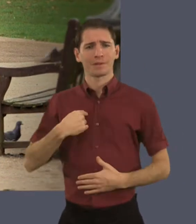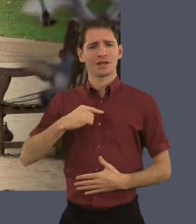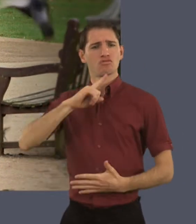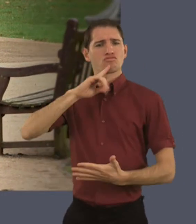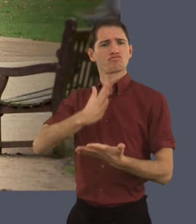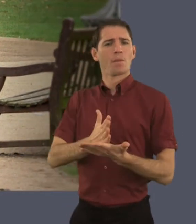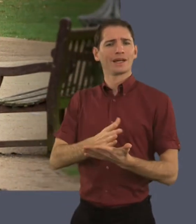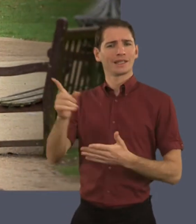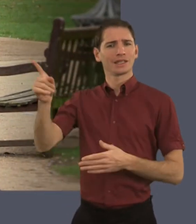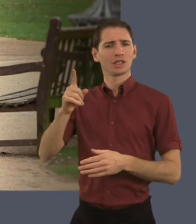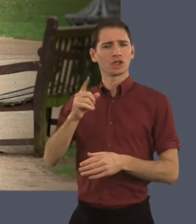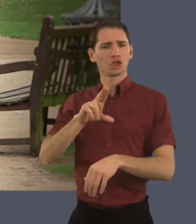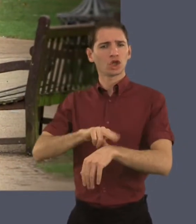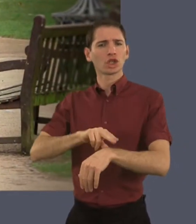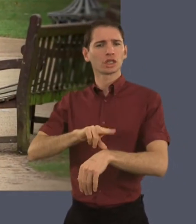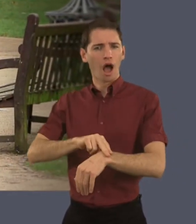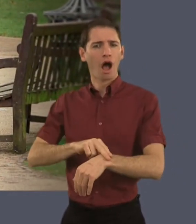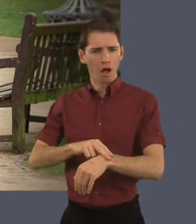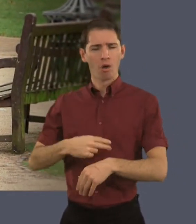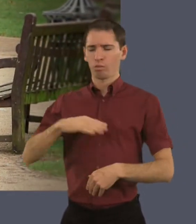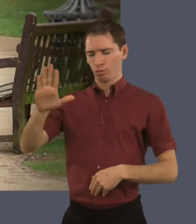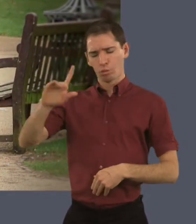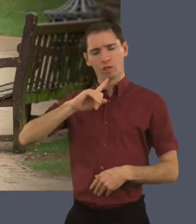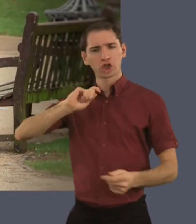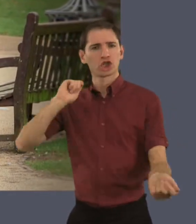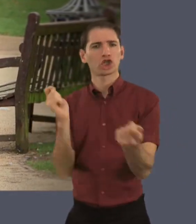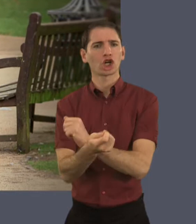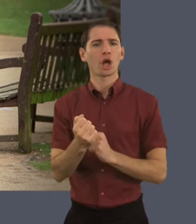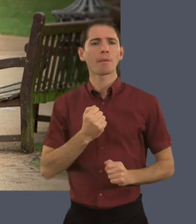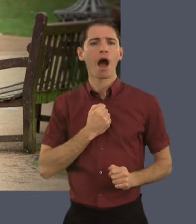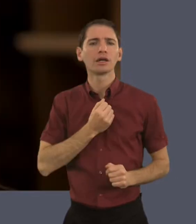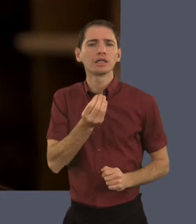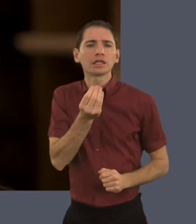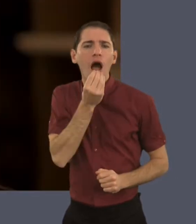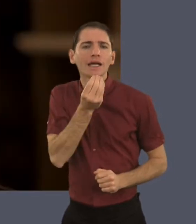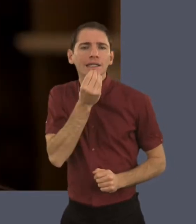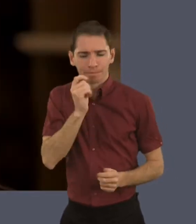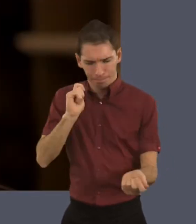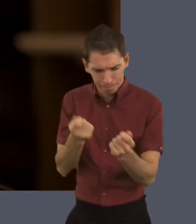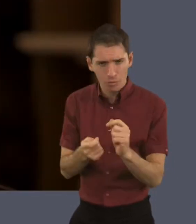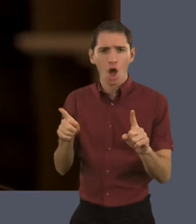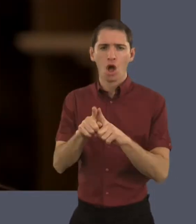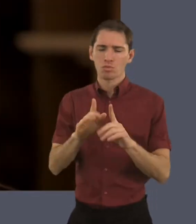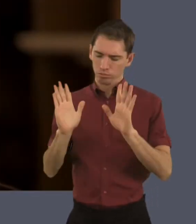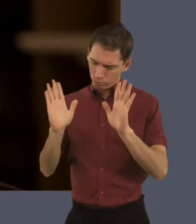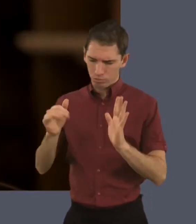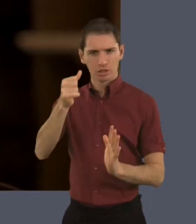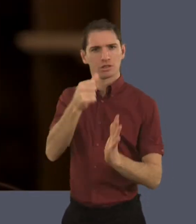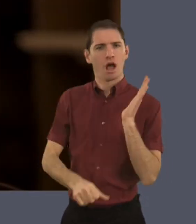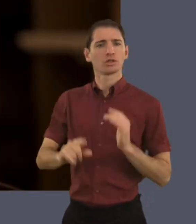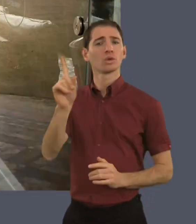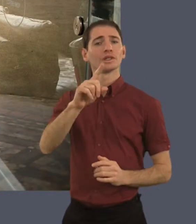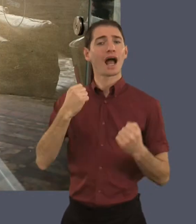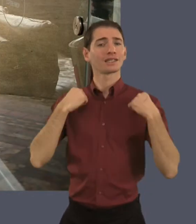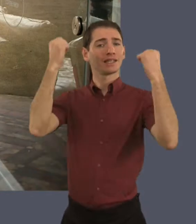me to take an action. I made a promise to GP that I will change my diet as